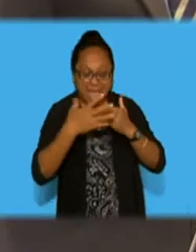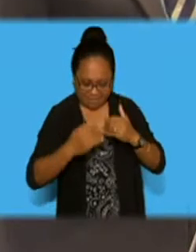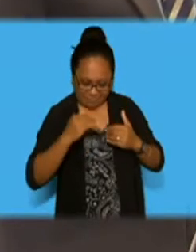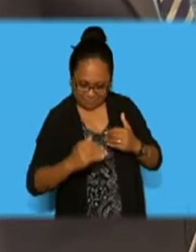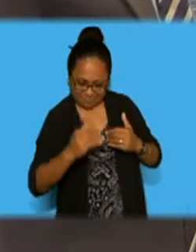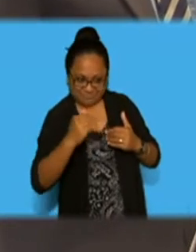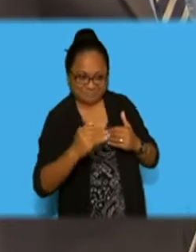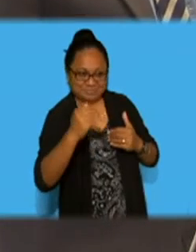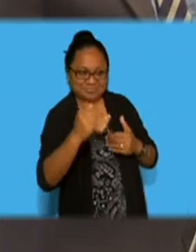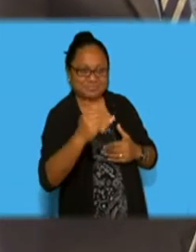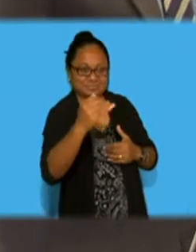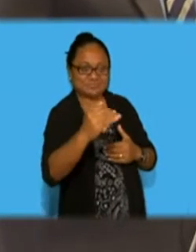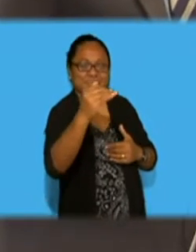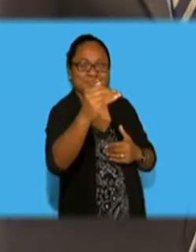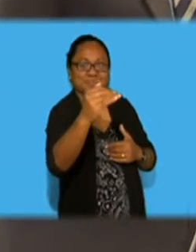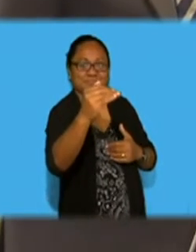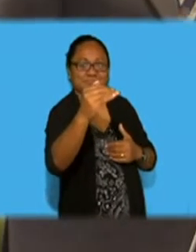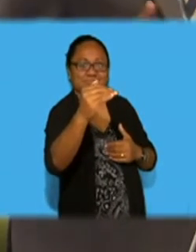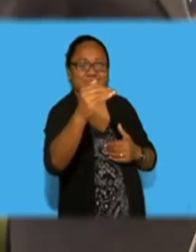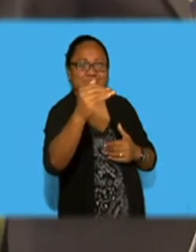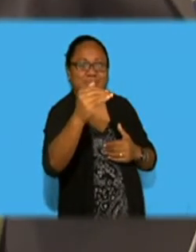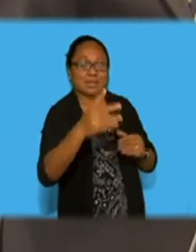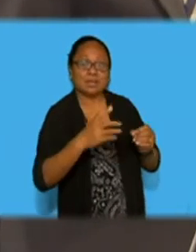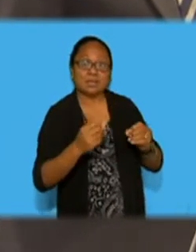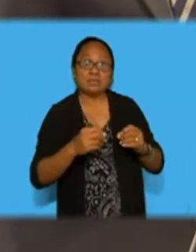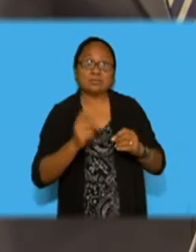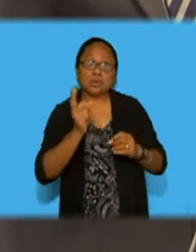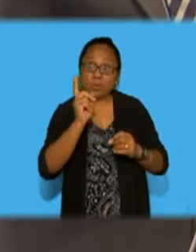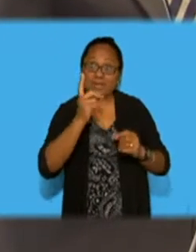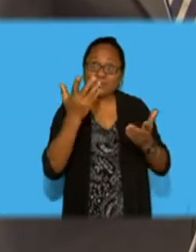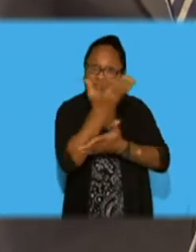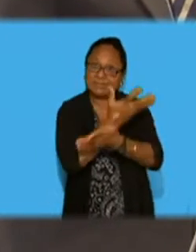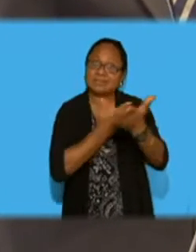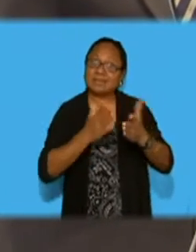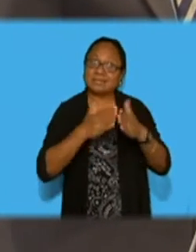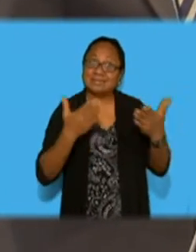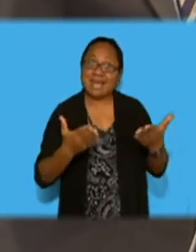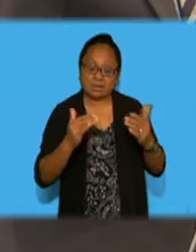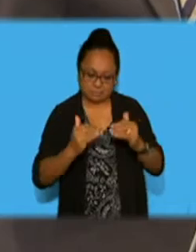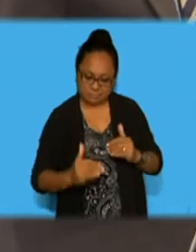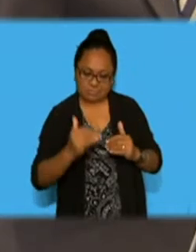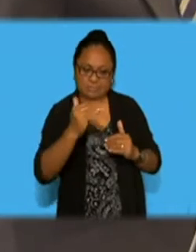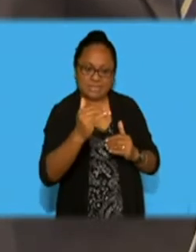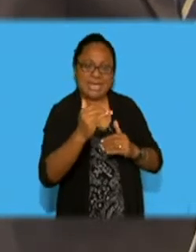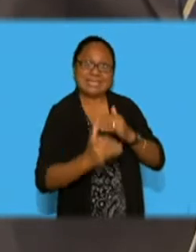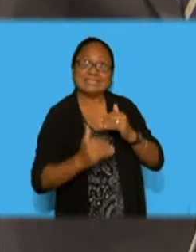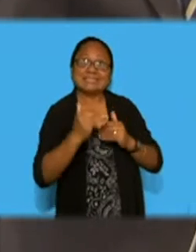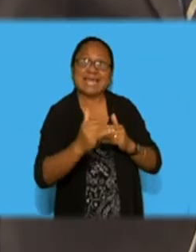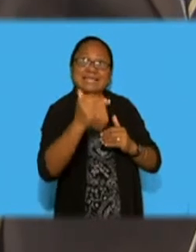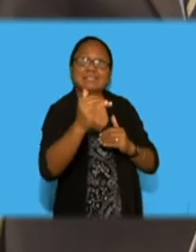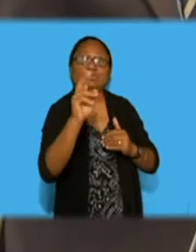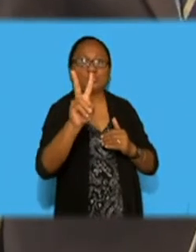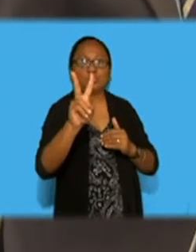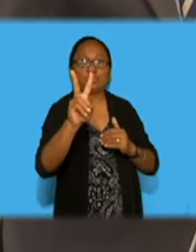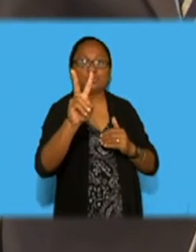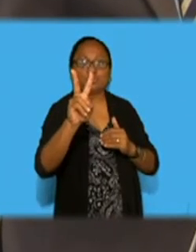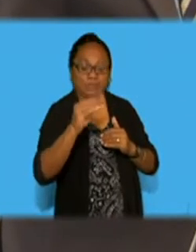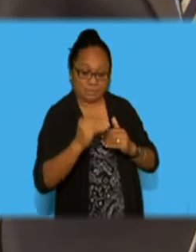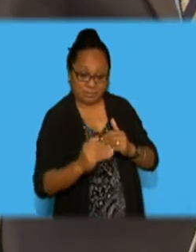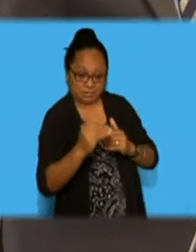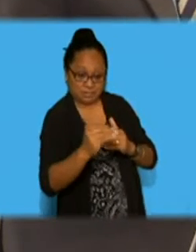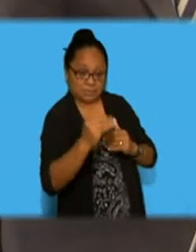one, stage two, stage three. What we are talking about now is stage two. Stage three